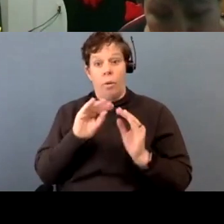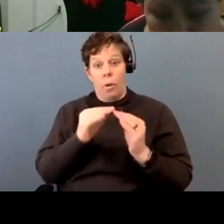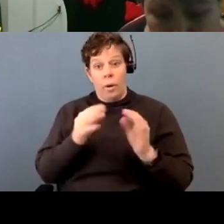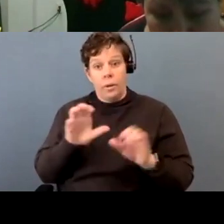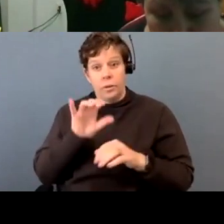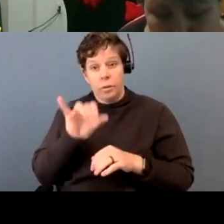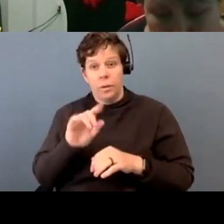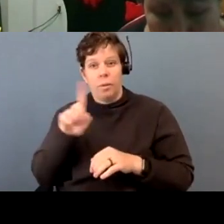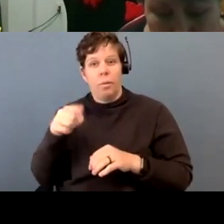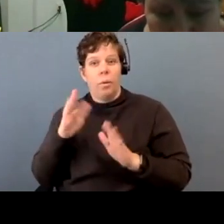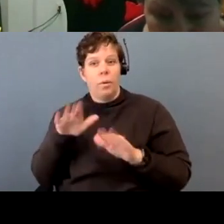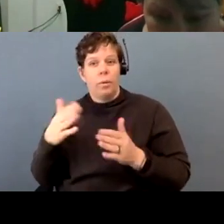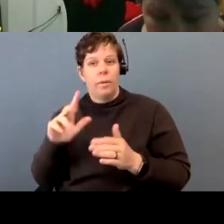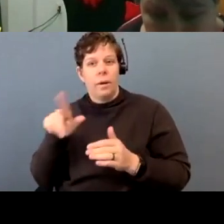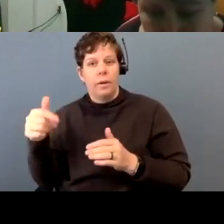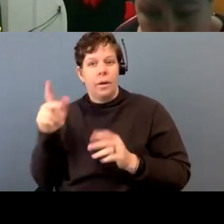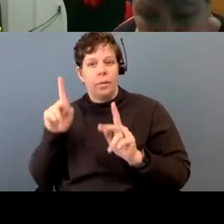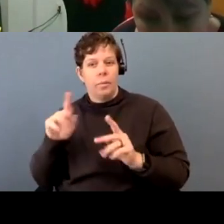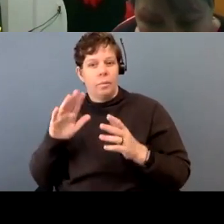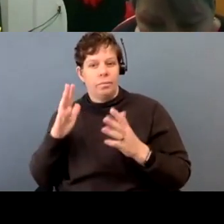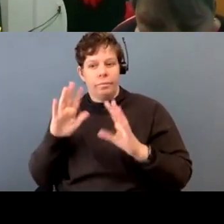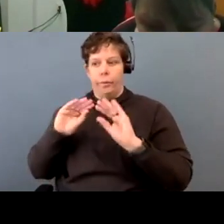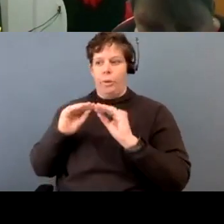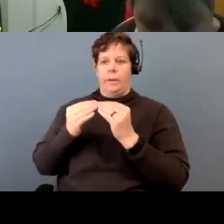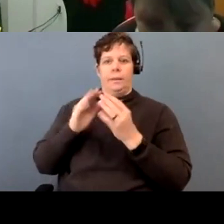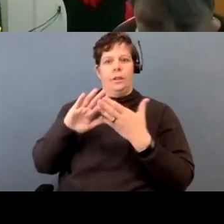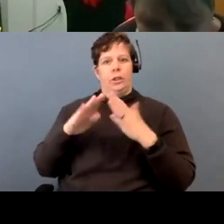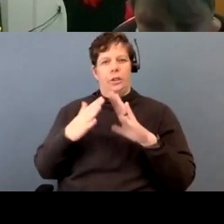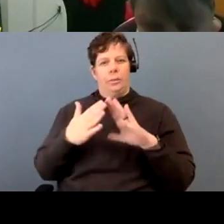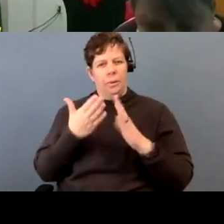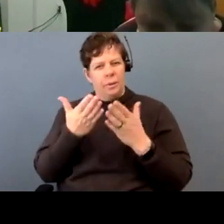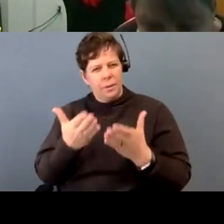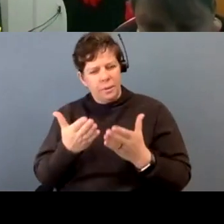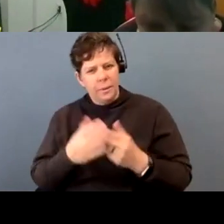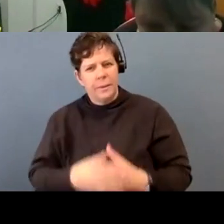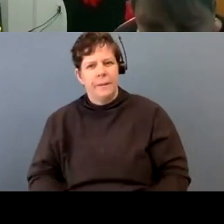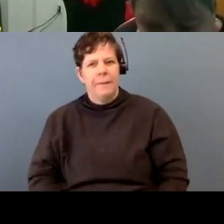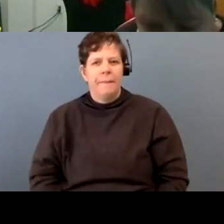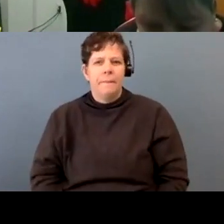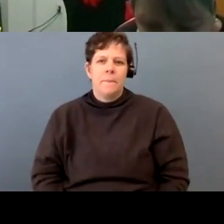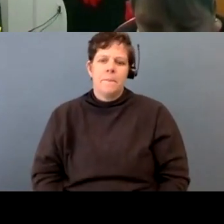Or is that provided by somebody else in the community? So do you have any thoughts on what happens after they've come back?